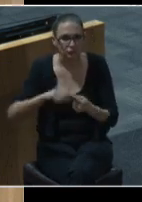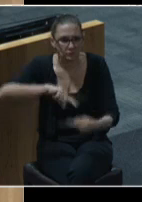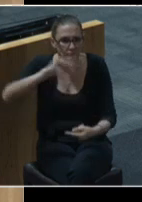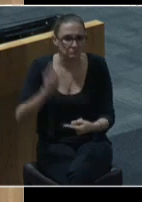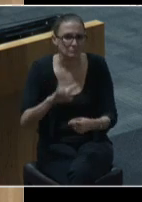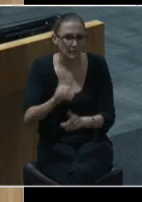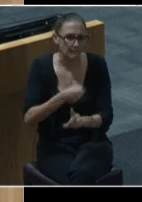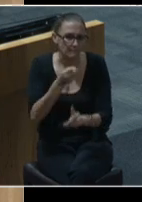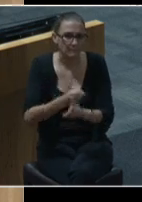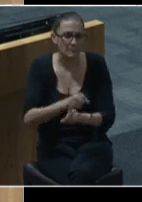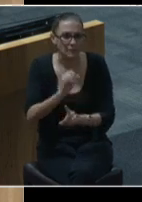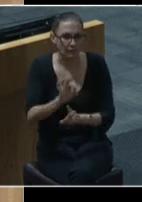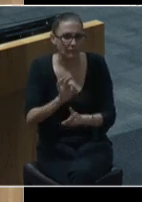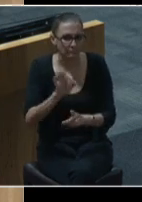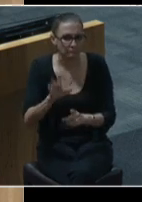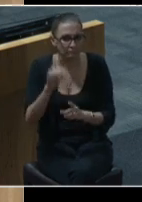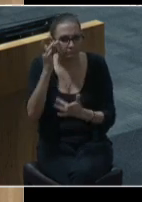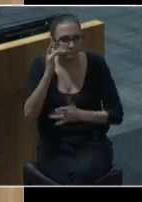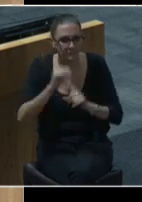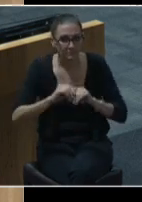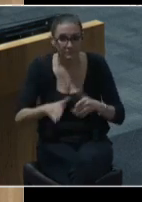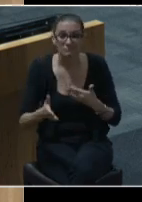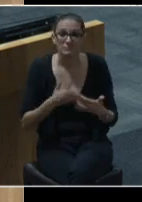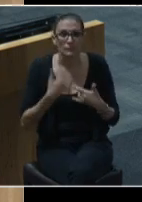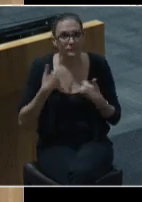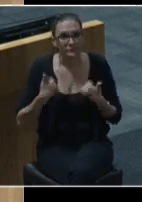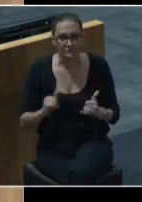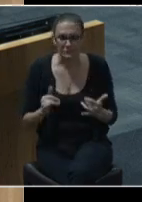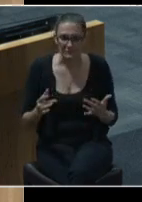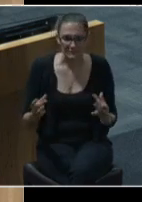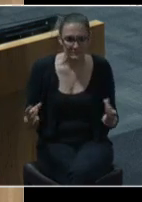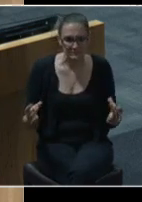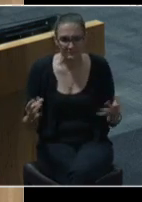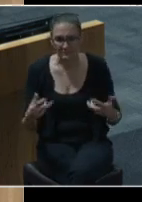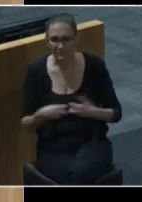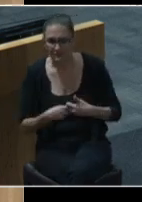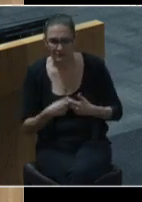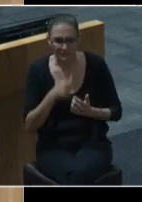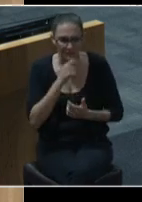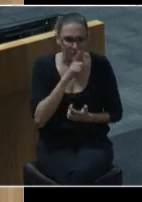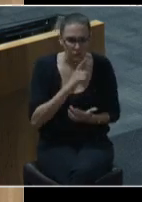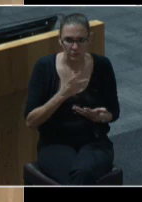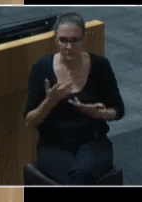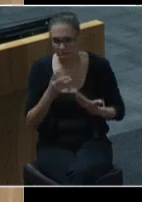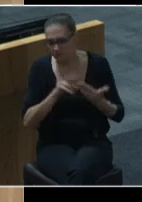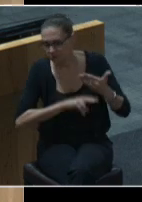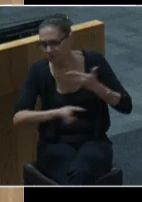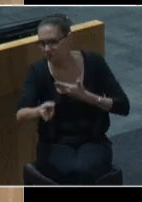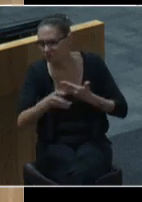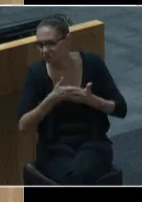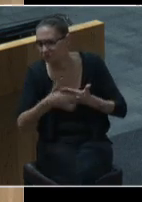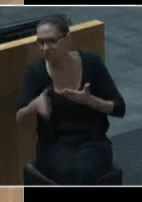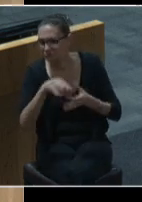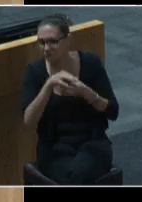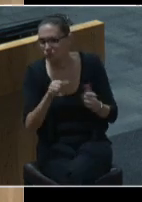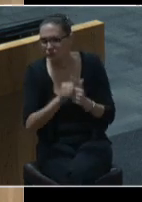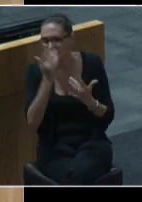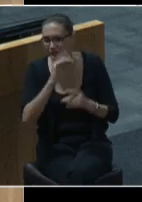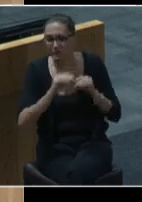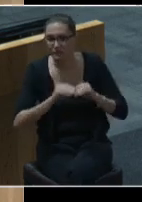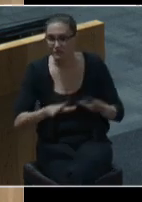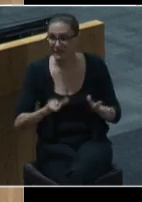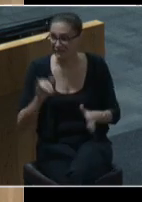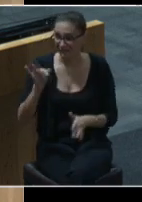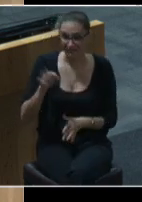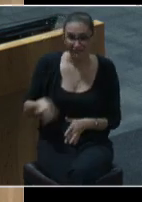the pandemic although we remain in a precarious and uncertain position with respect to the spread of the virus without their